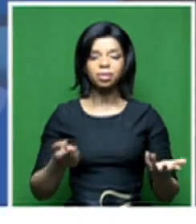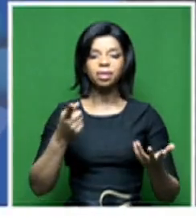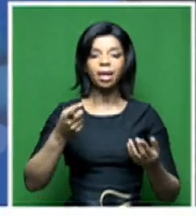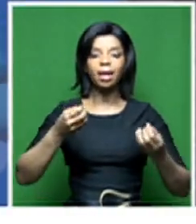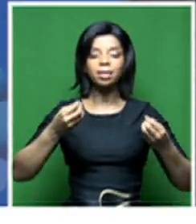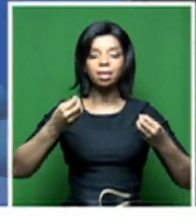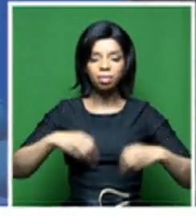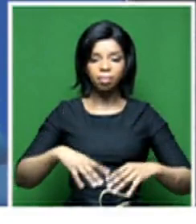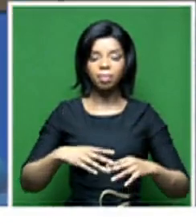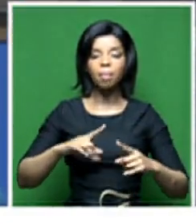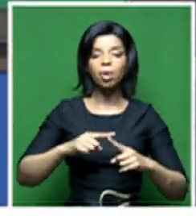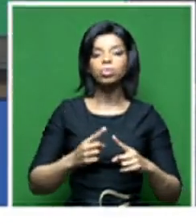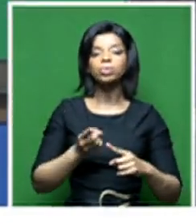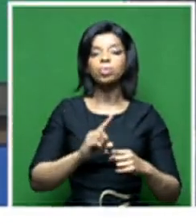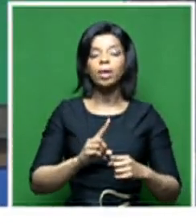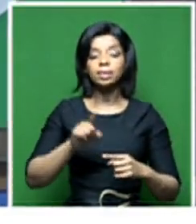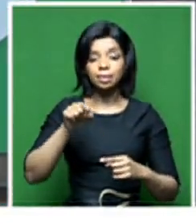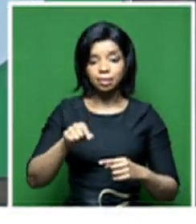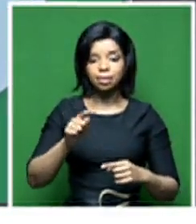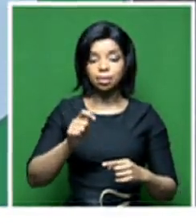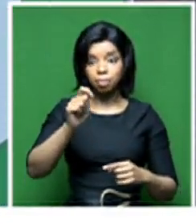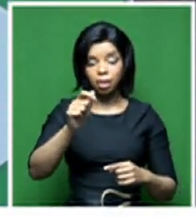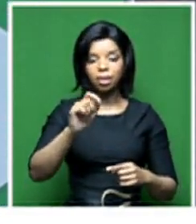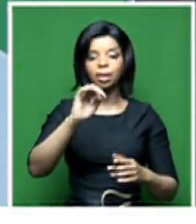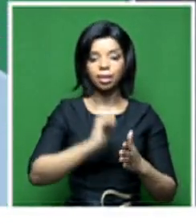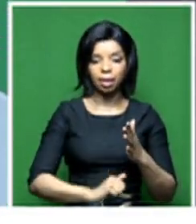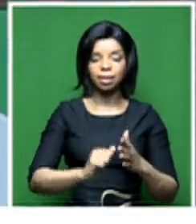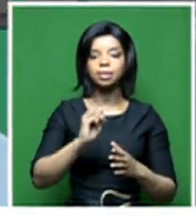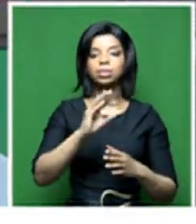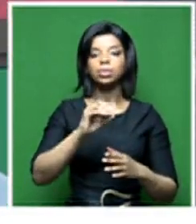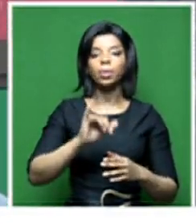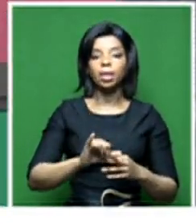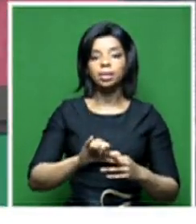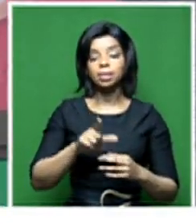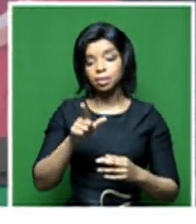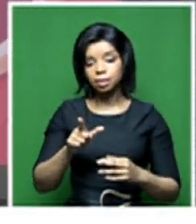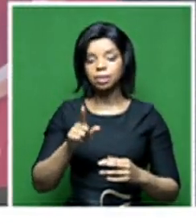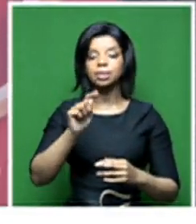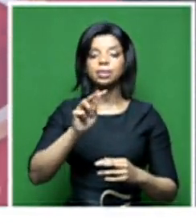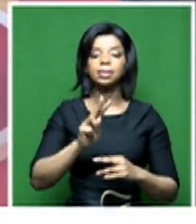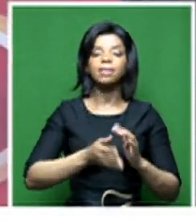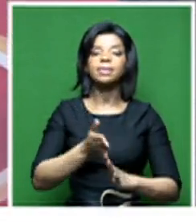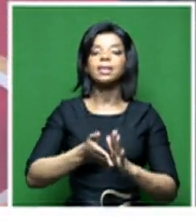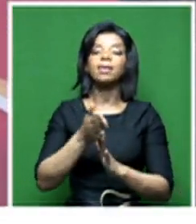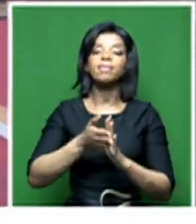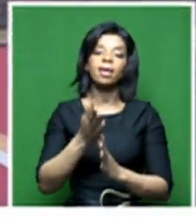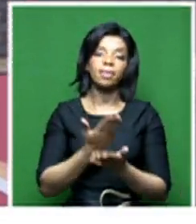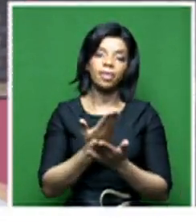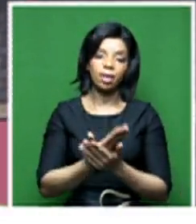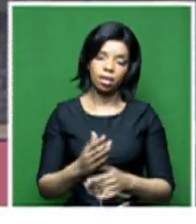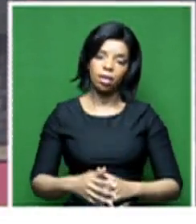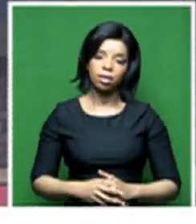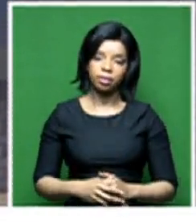to a tax so that the public broadcaster can survive. But then in that, the public